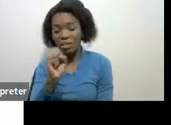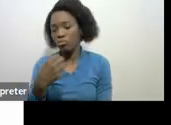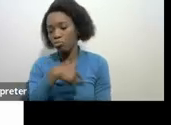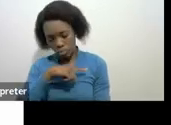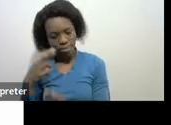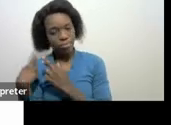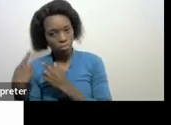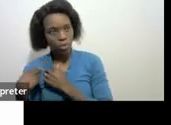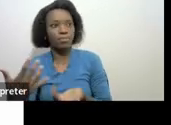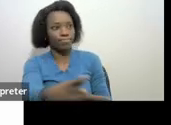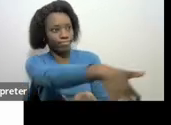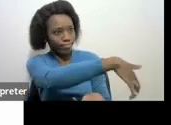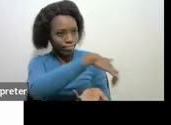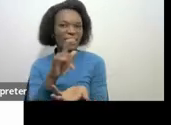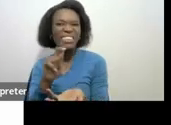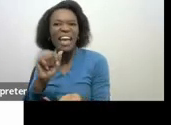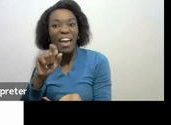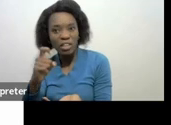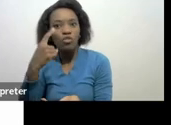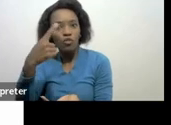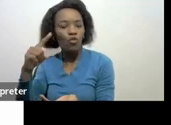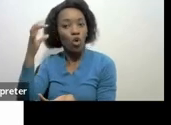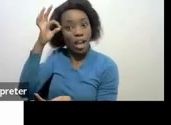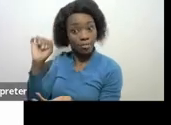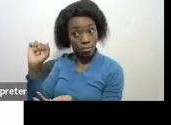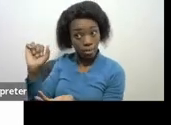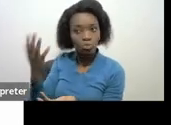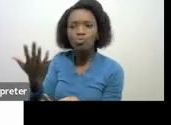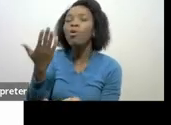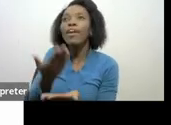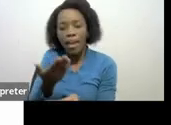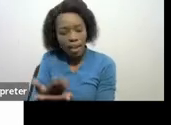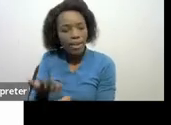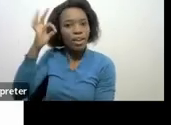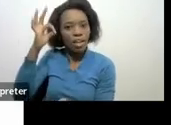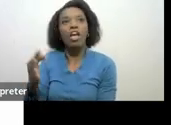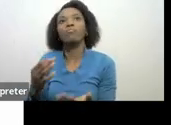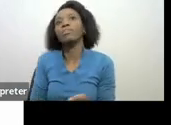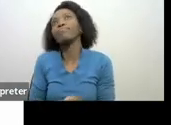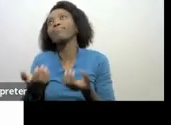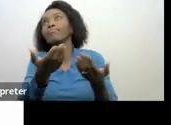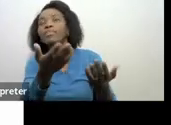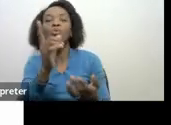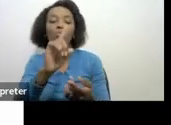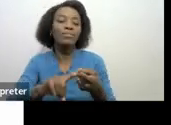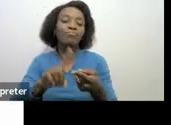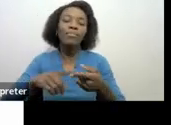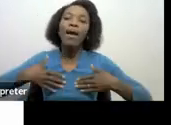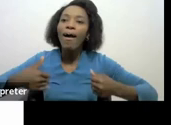of the government so that the government can be able to provide basic services including health, education,